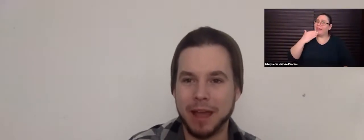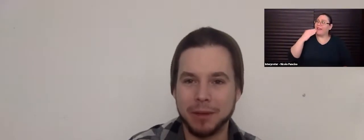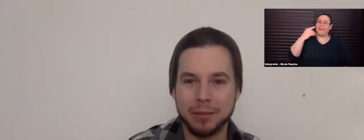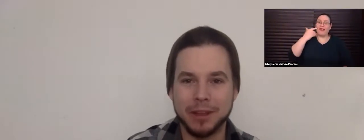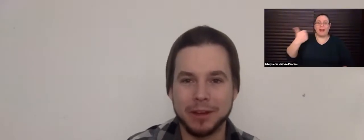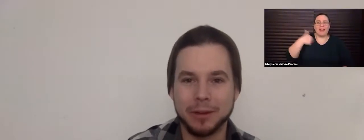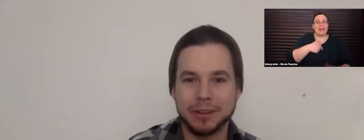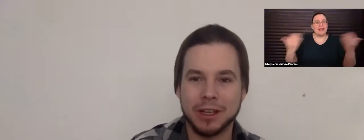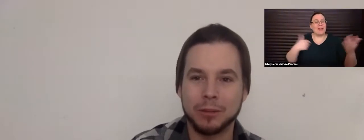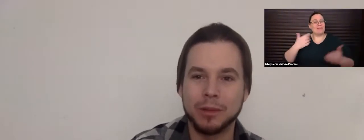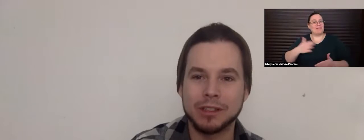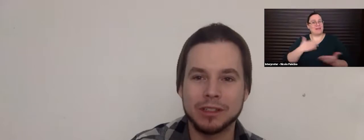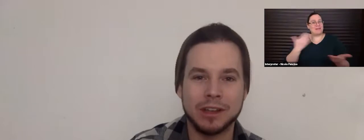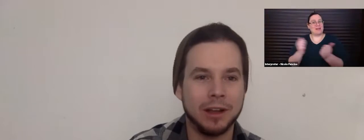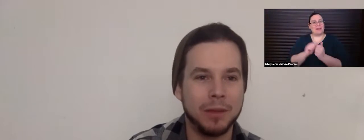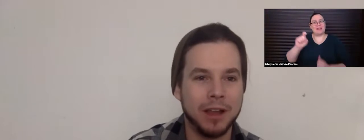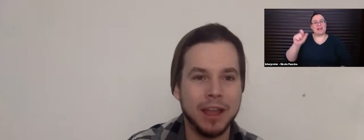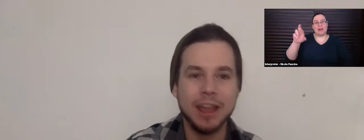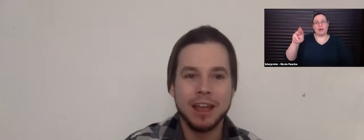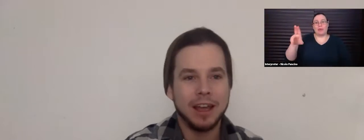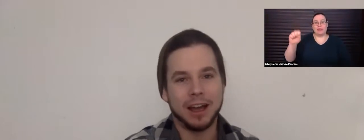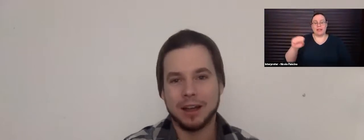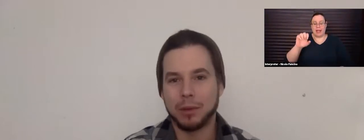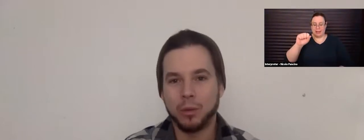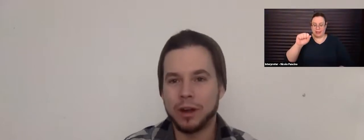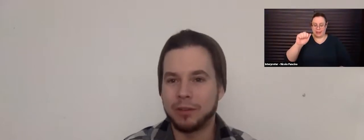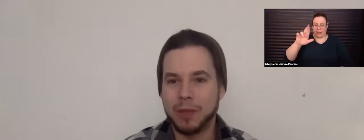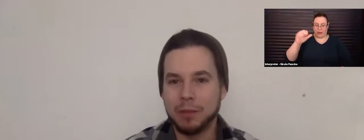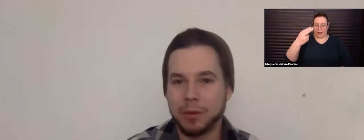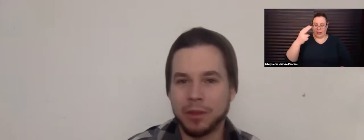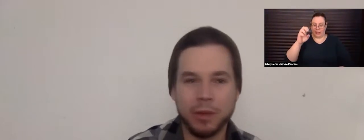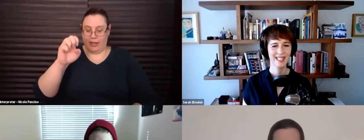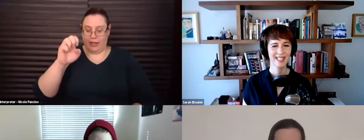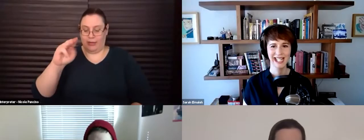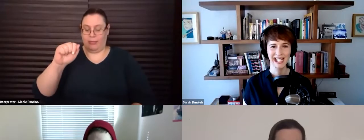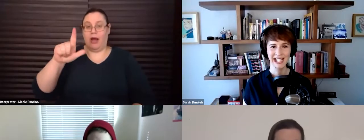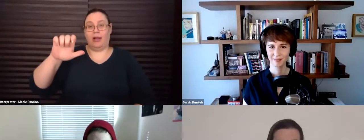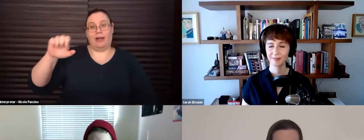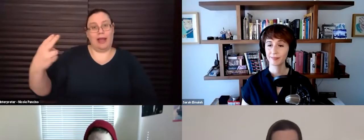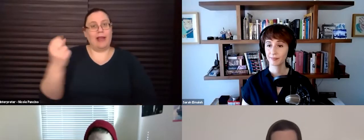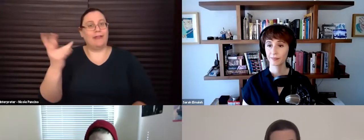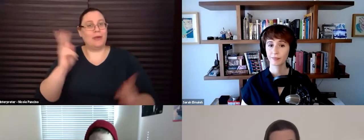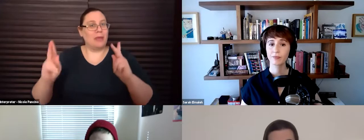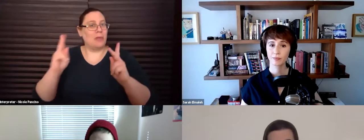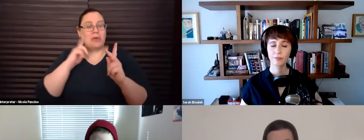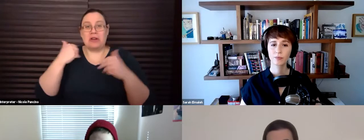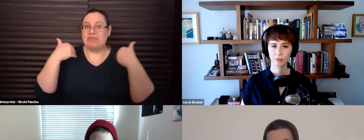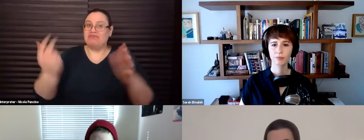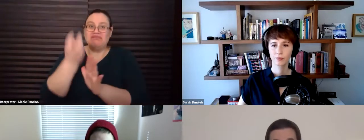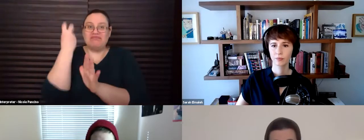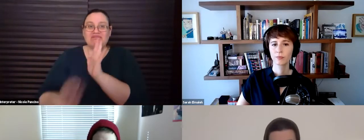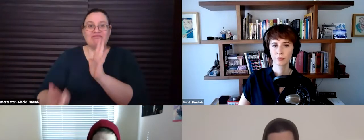I'm happy to be here with Xander Mobis and Sarah Omale, a couple of wonderful people that we are going to just jump right into